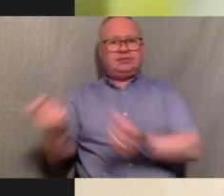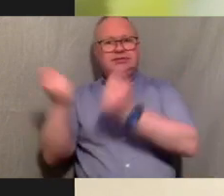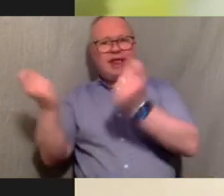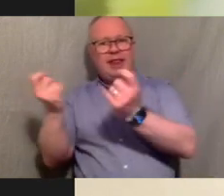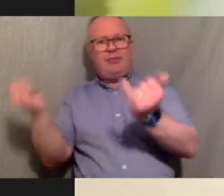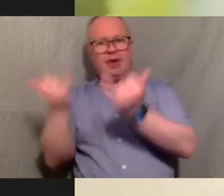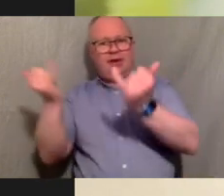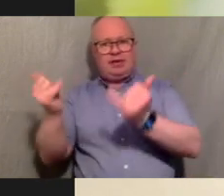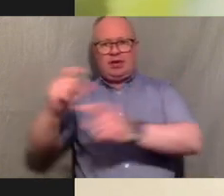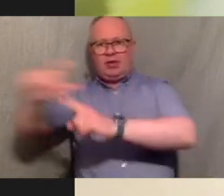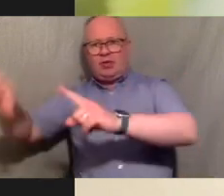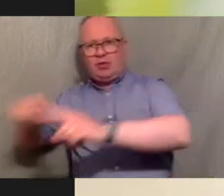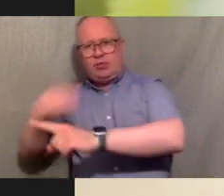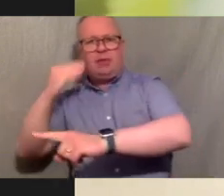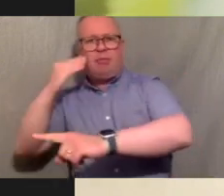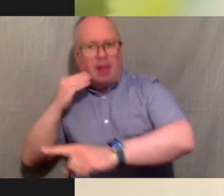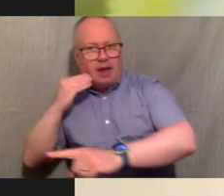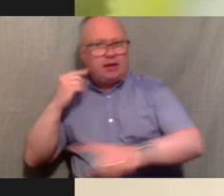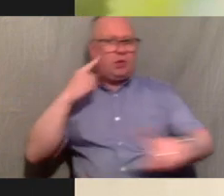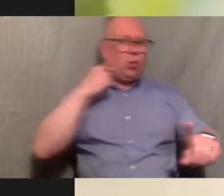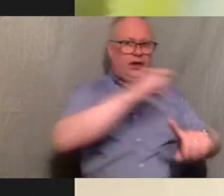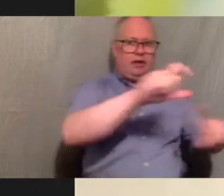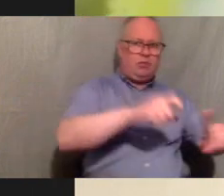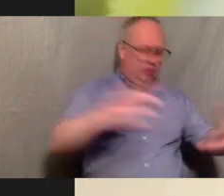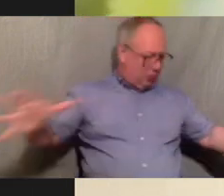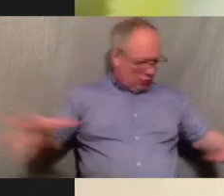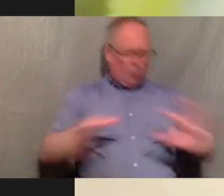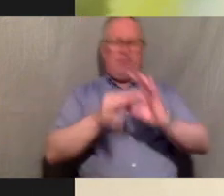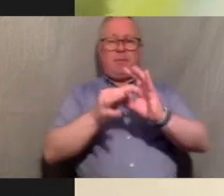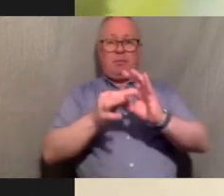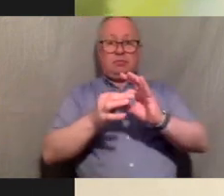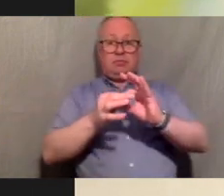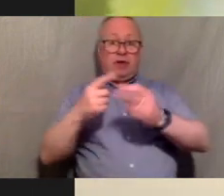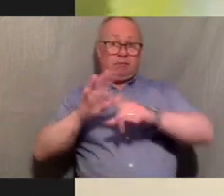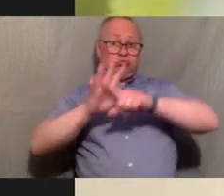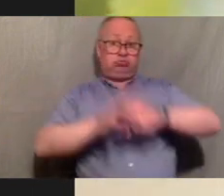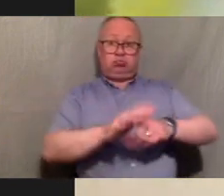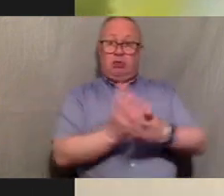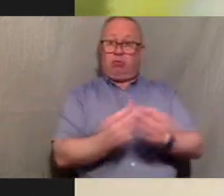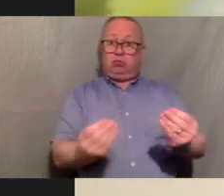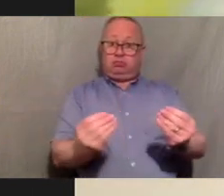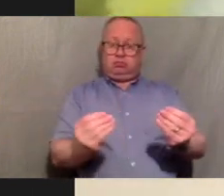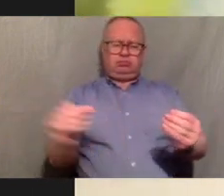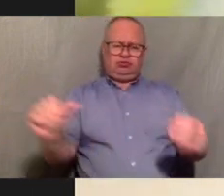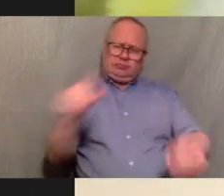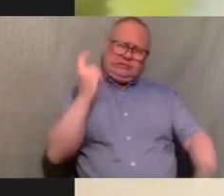because i feel like without prejudice everything can be easy and it should be okay okay there you go i'm gonna wrap this